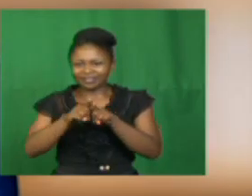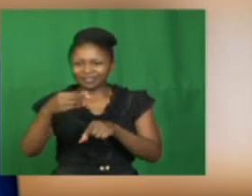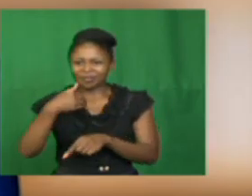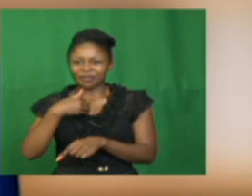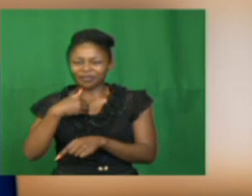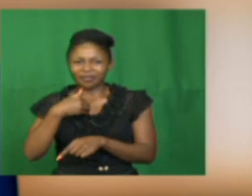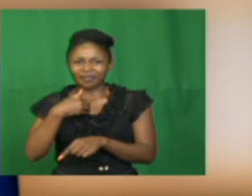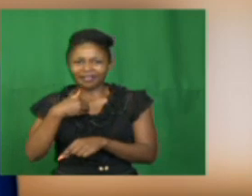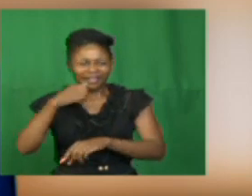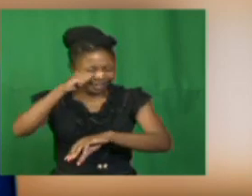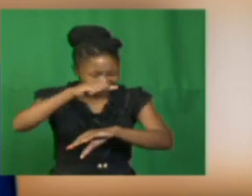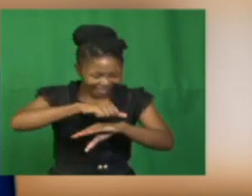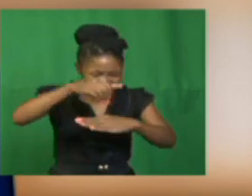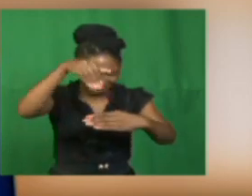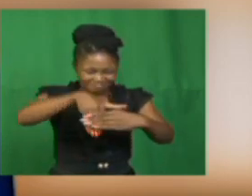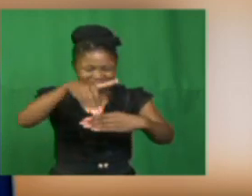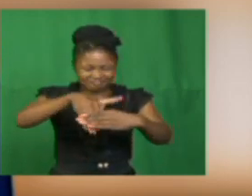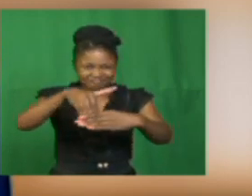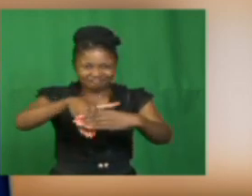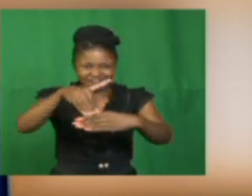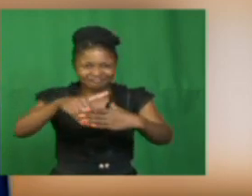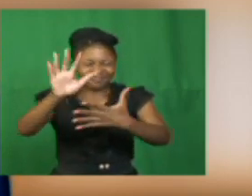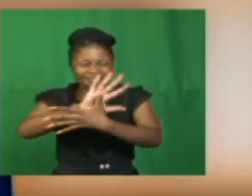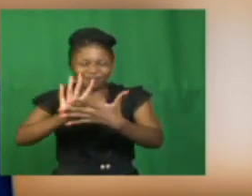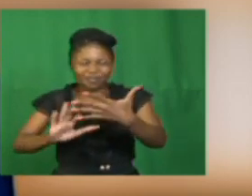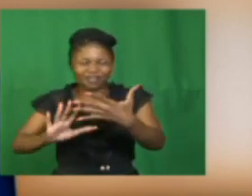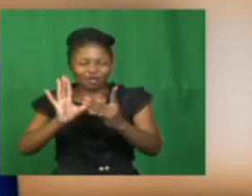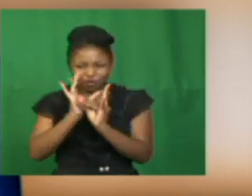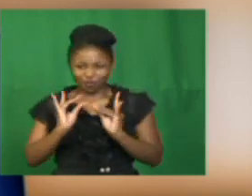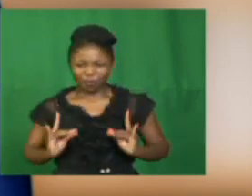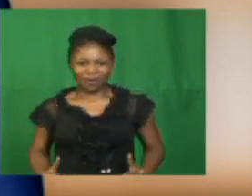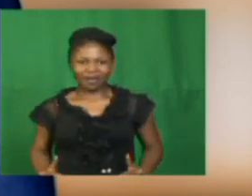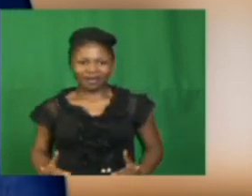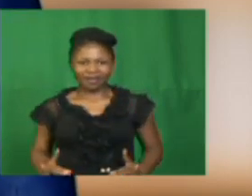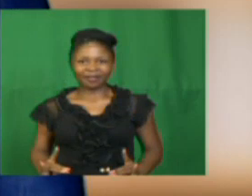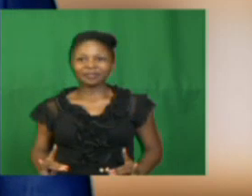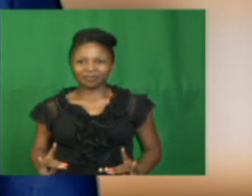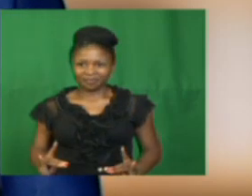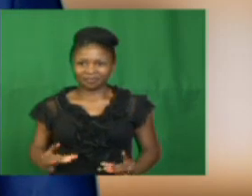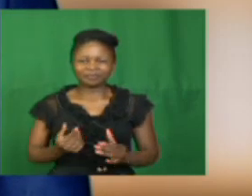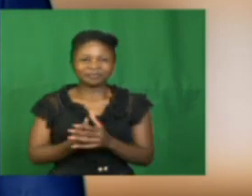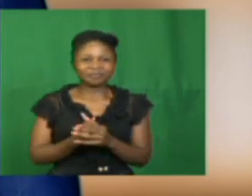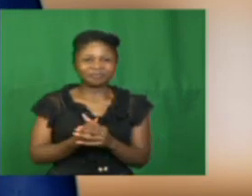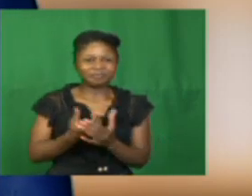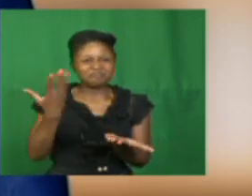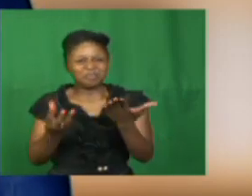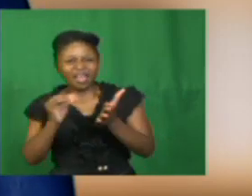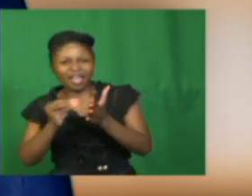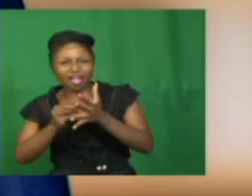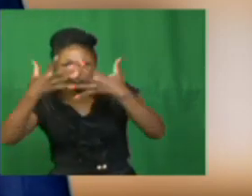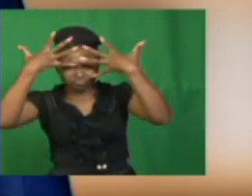be a character. He is an example of a human character. We also have a lion.